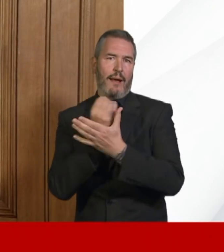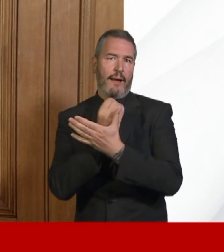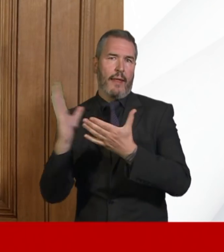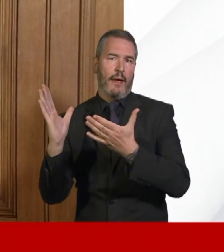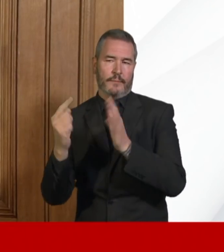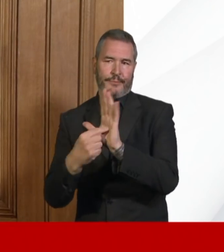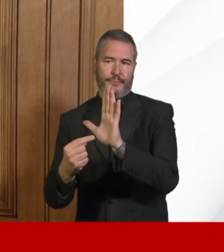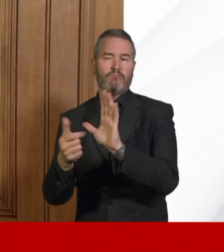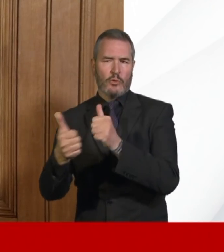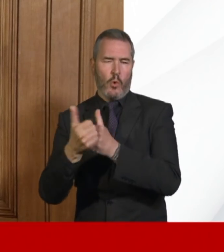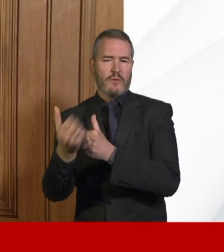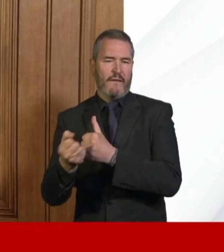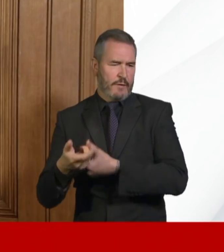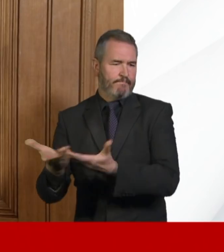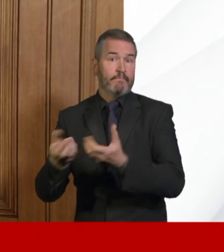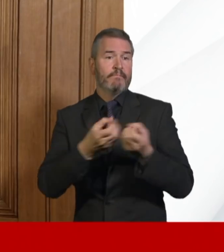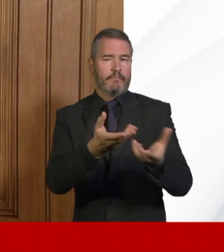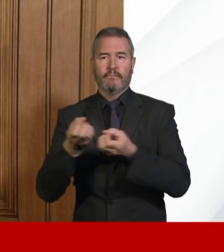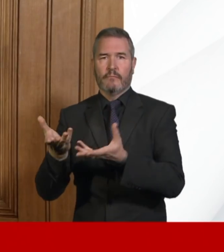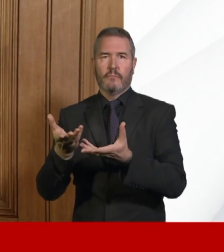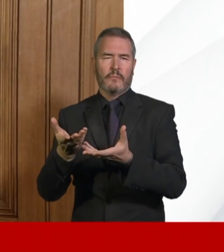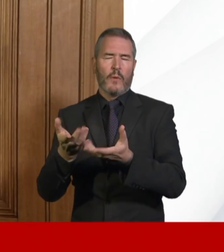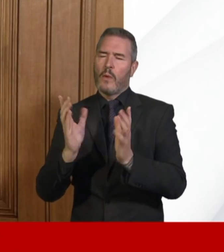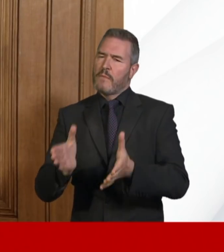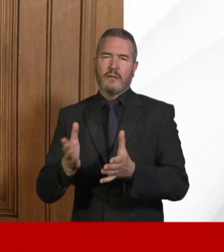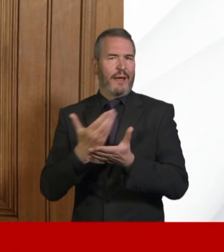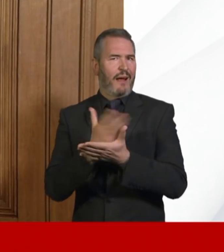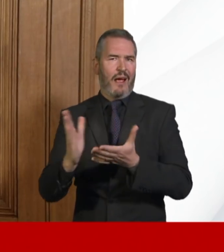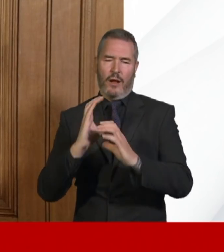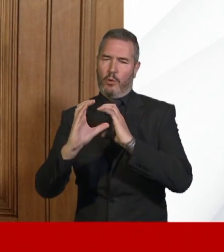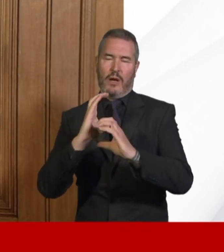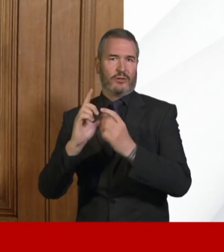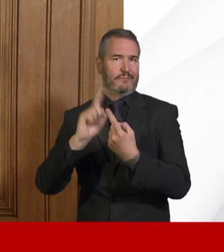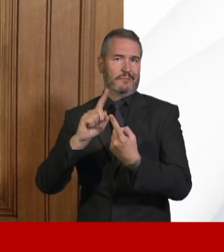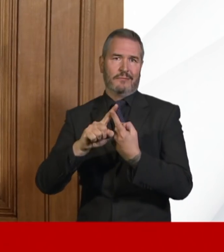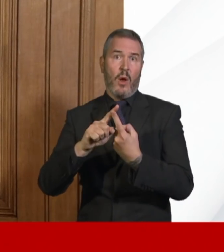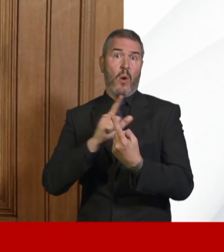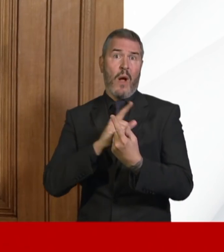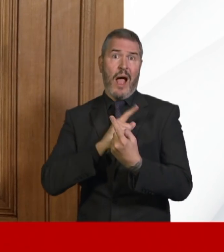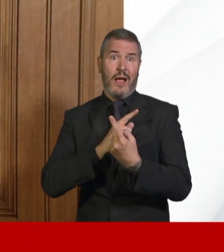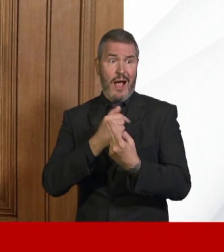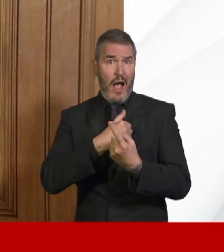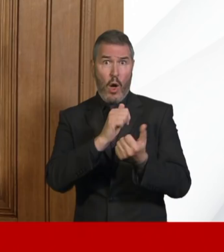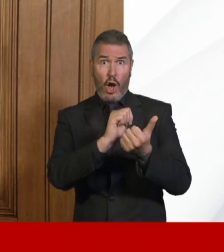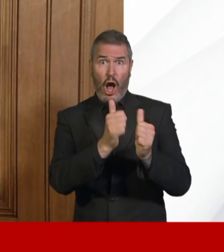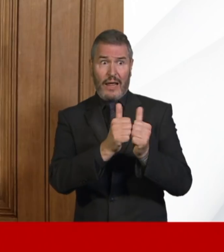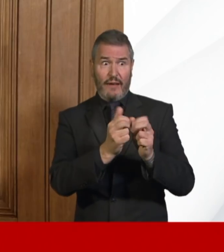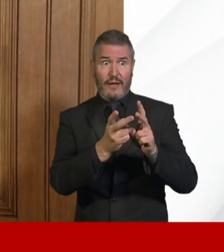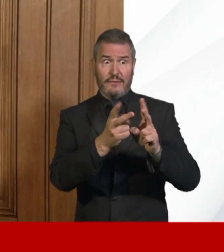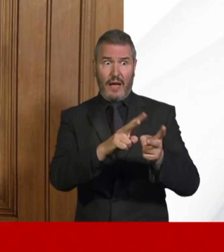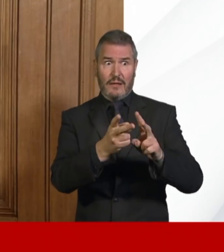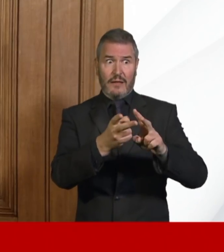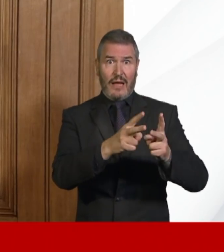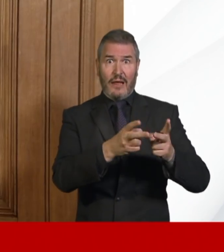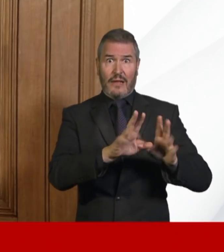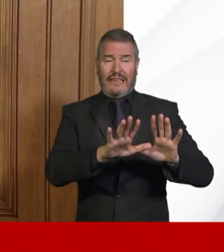support that is there for them. It is in no one's interest that we lose our colleagues on the front line and we really, really